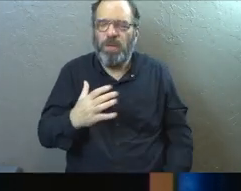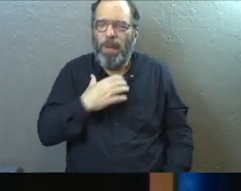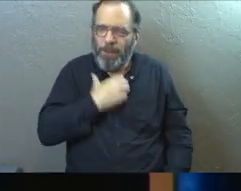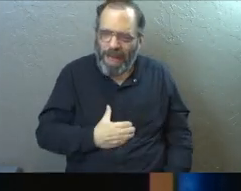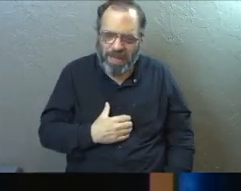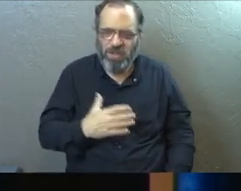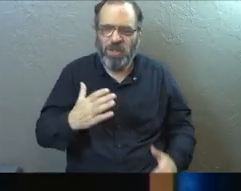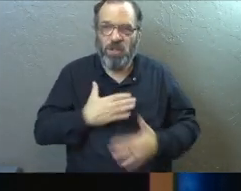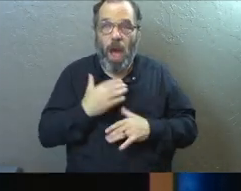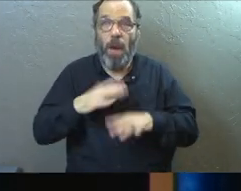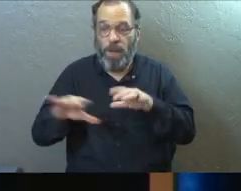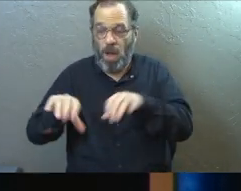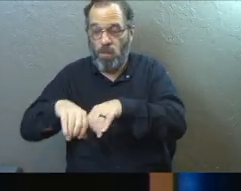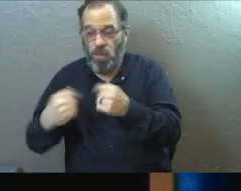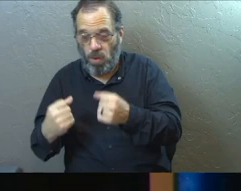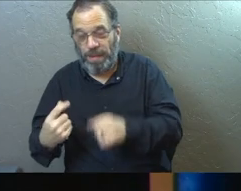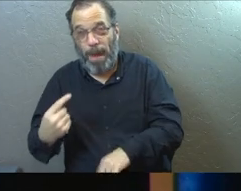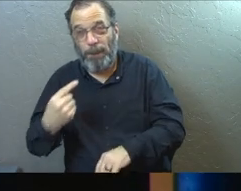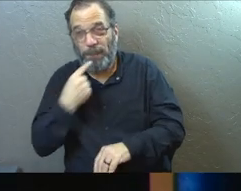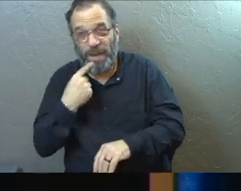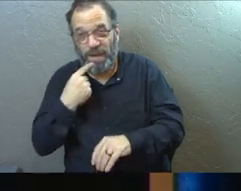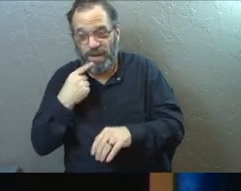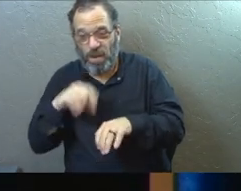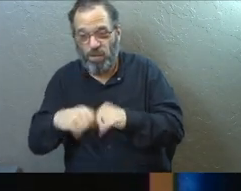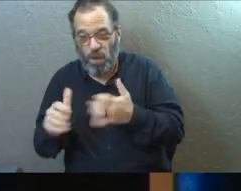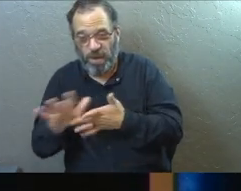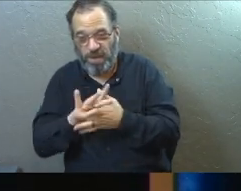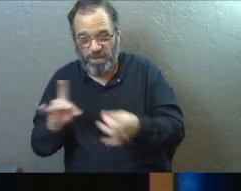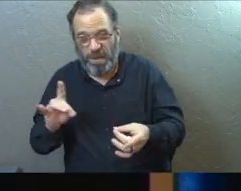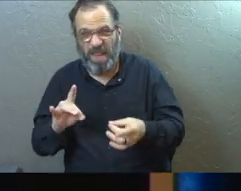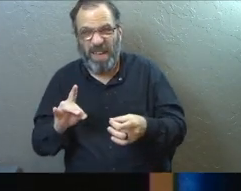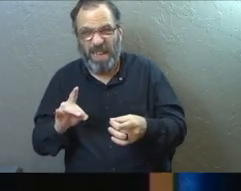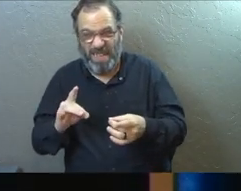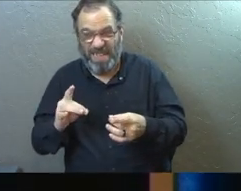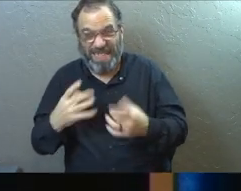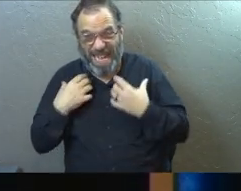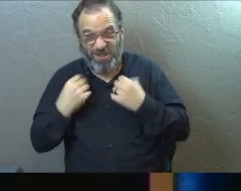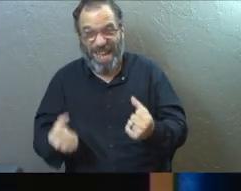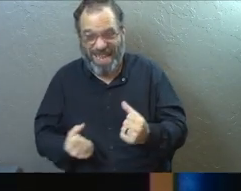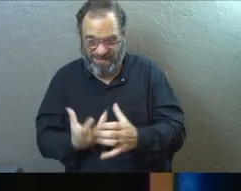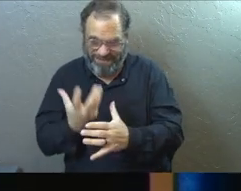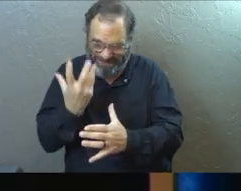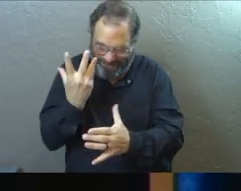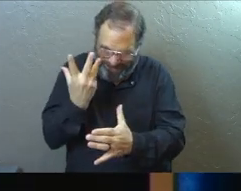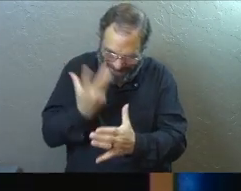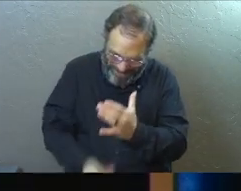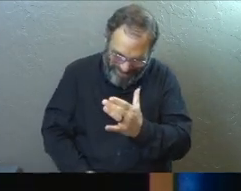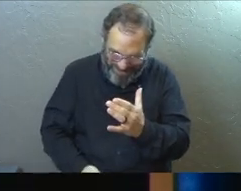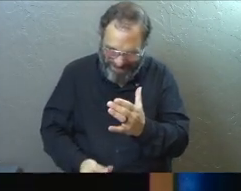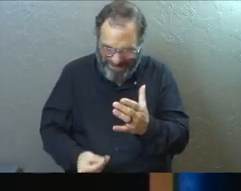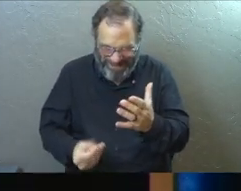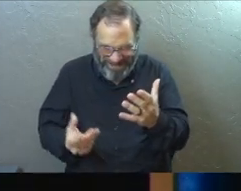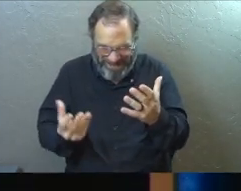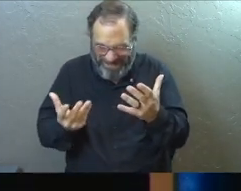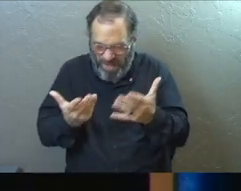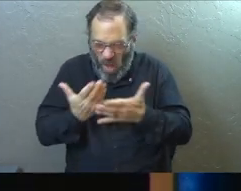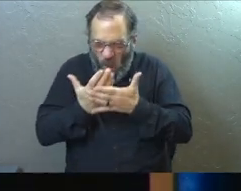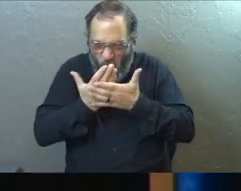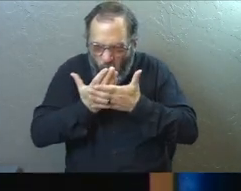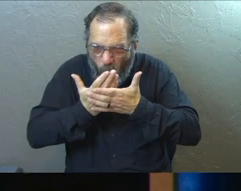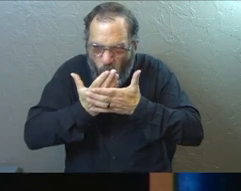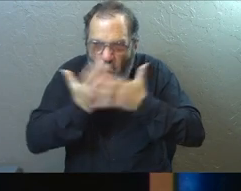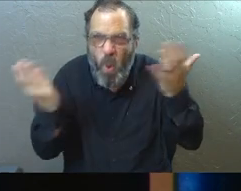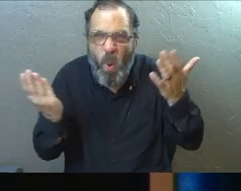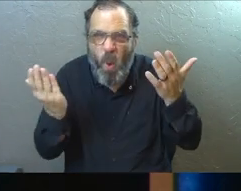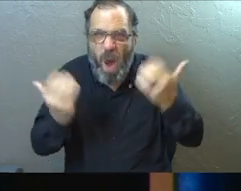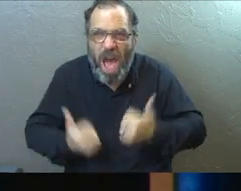person. But brokenness, bitterness, a broken spirit that saps the strength from you. You've got nothing left when